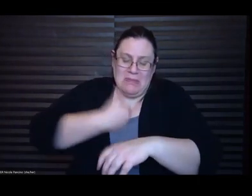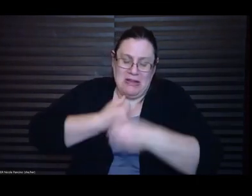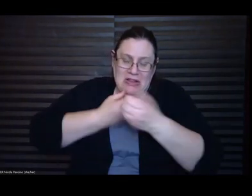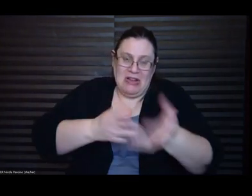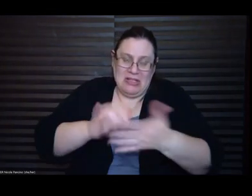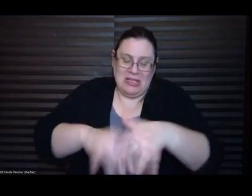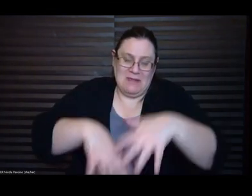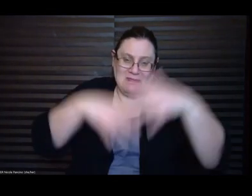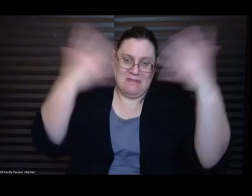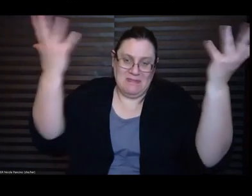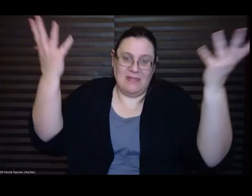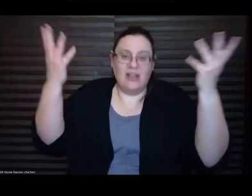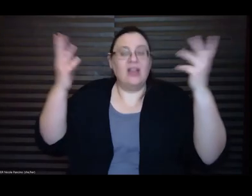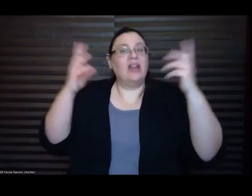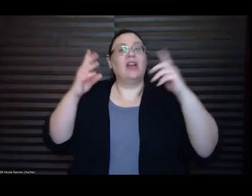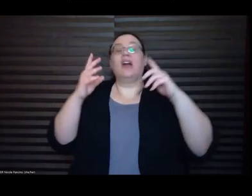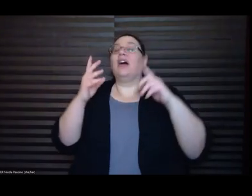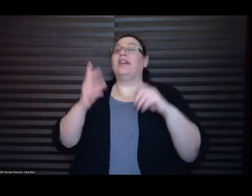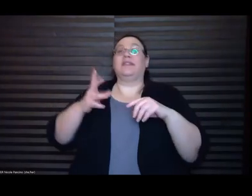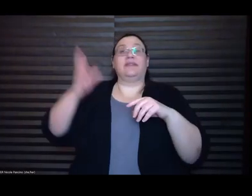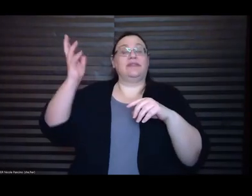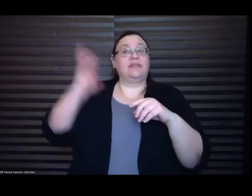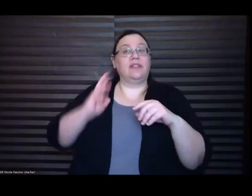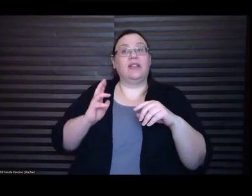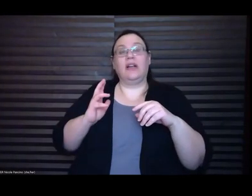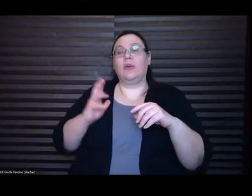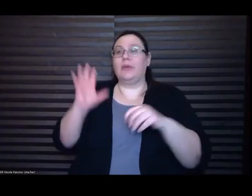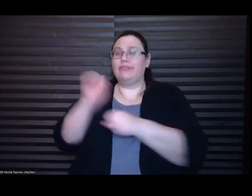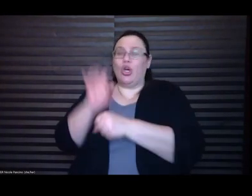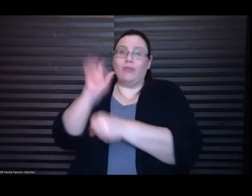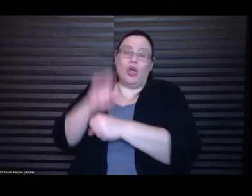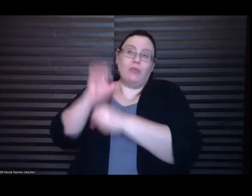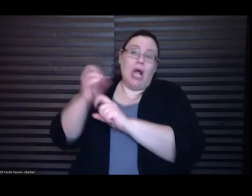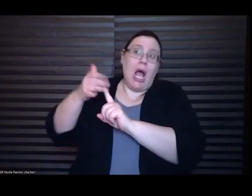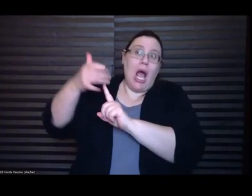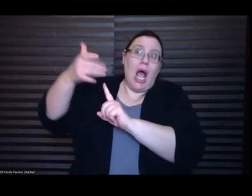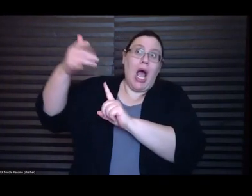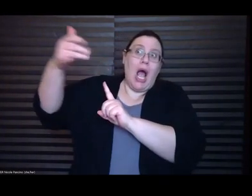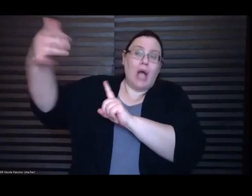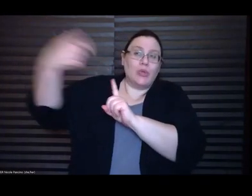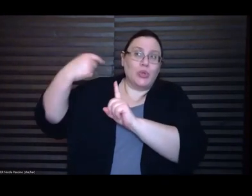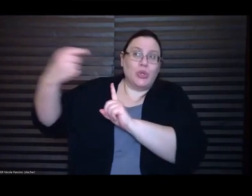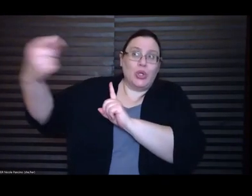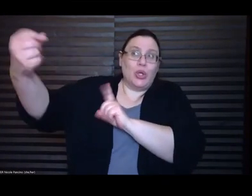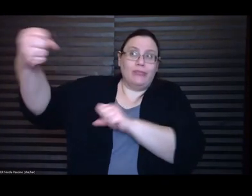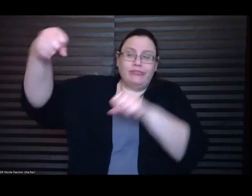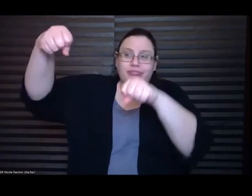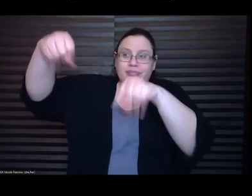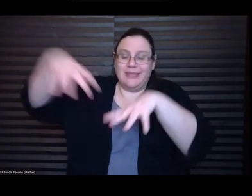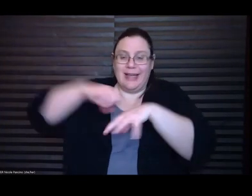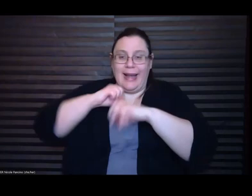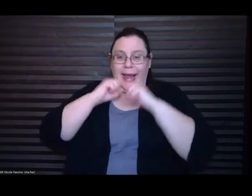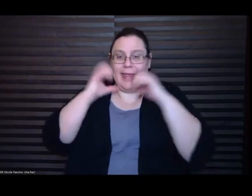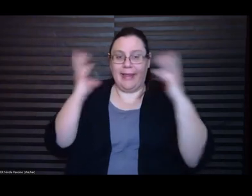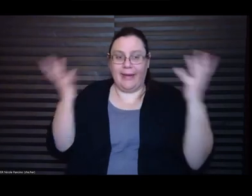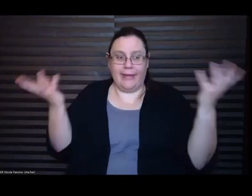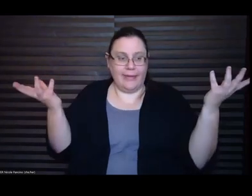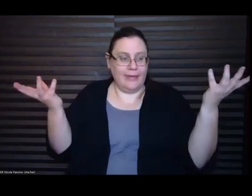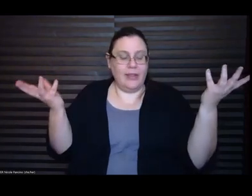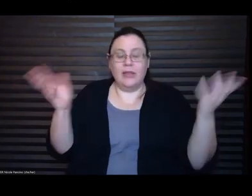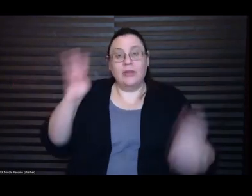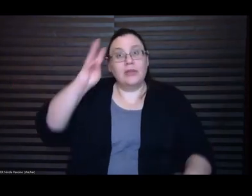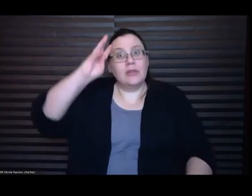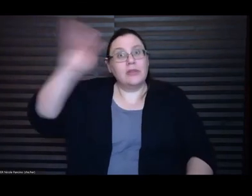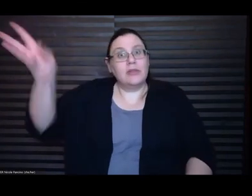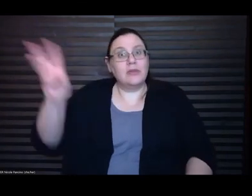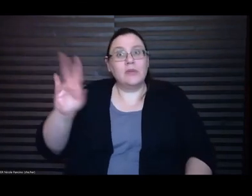for months to just like nothing like just this it was just it was wild I mean it was like really fast and so it was this